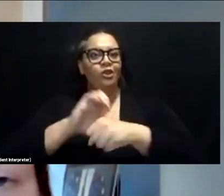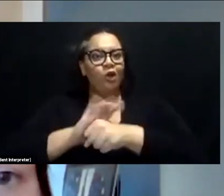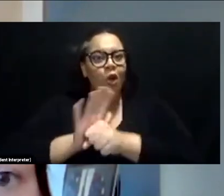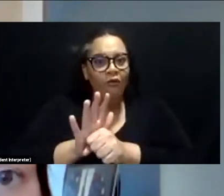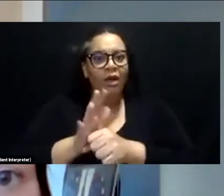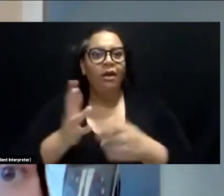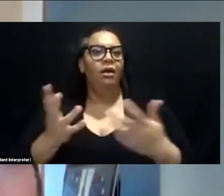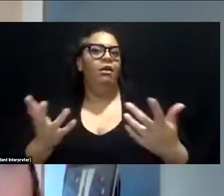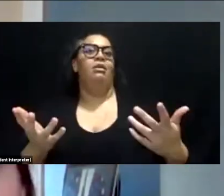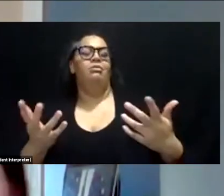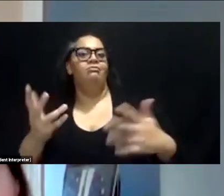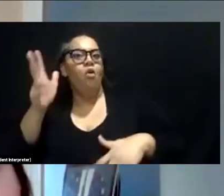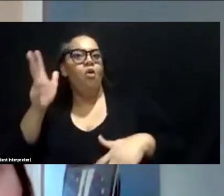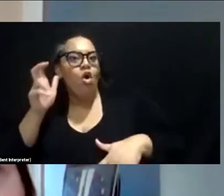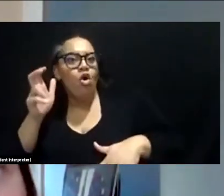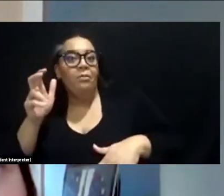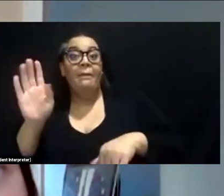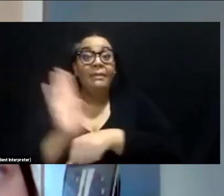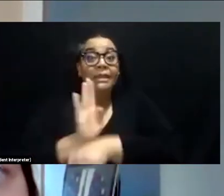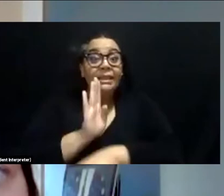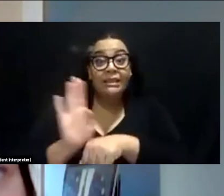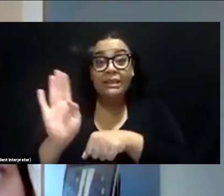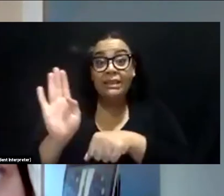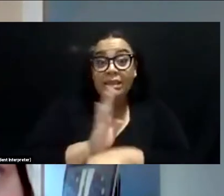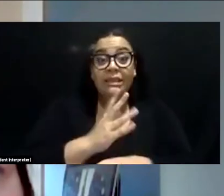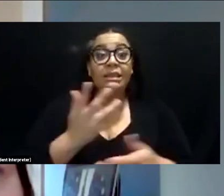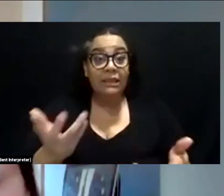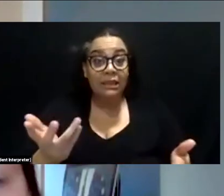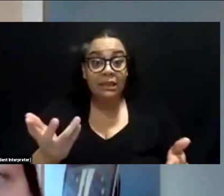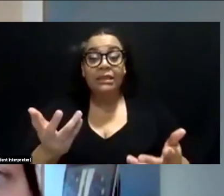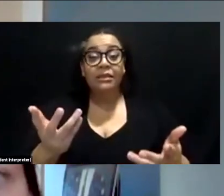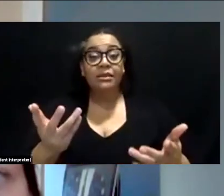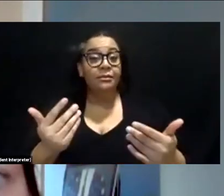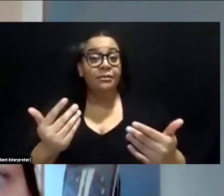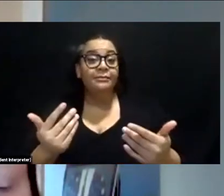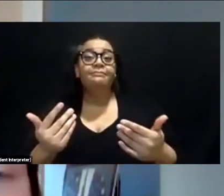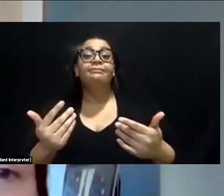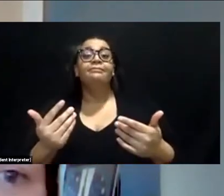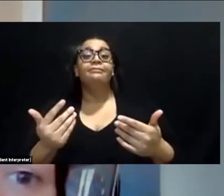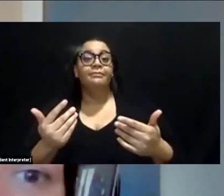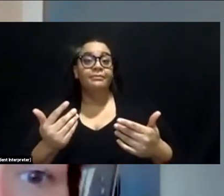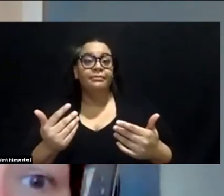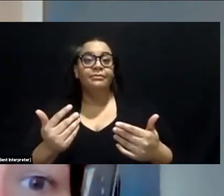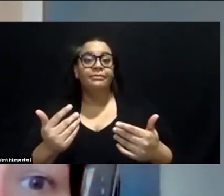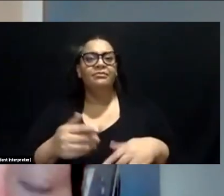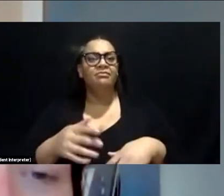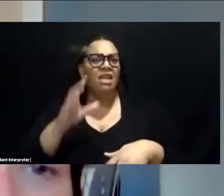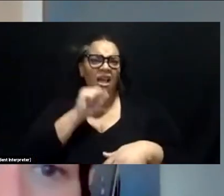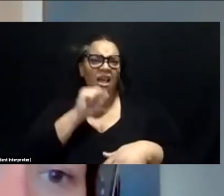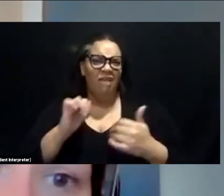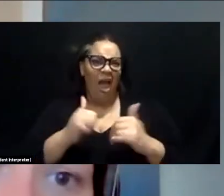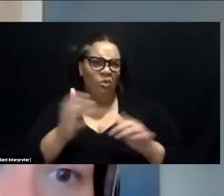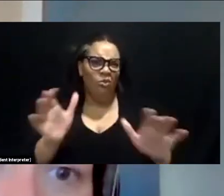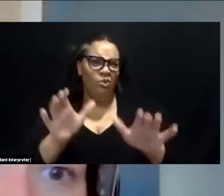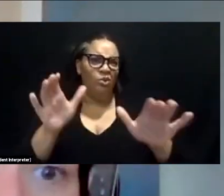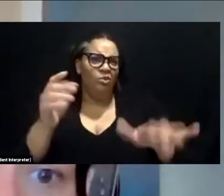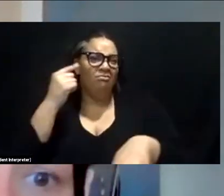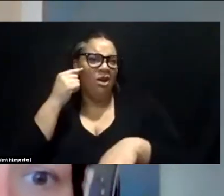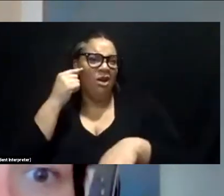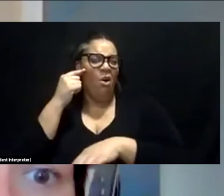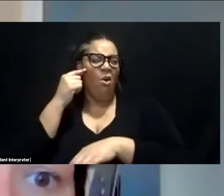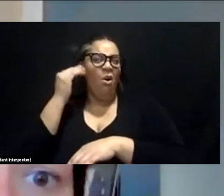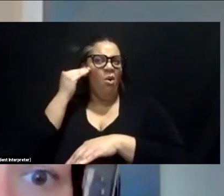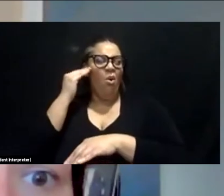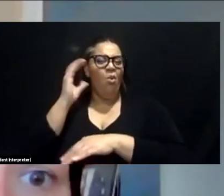know, we've heard it's been really busy down there. and Howard, yeah, I guess just, how is it doing? I know Crater Lake over